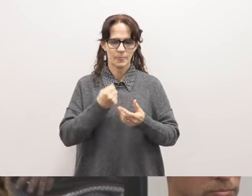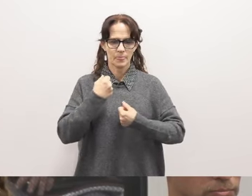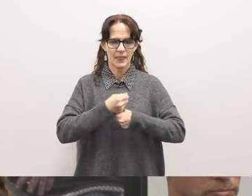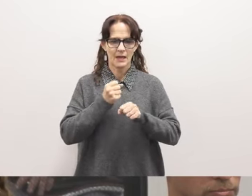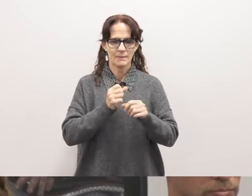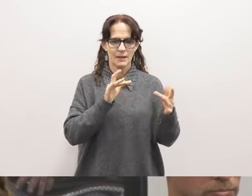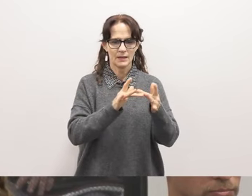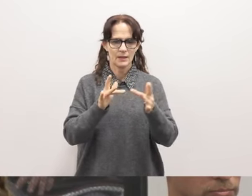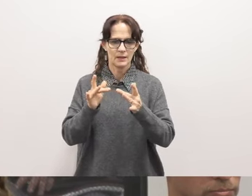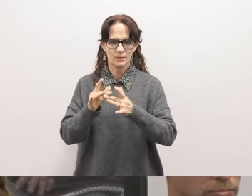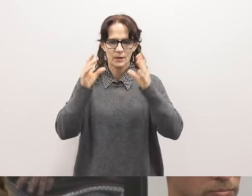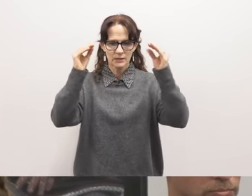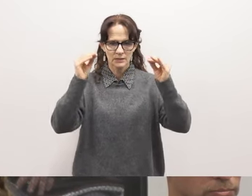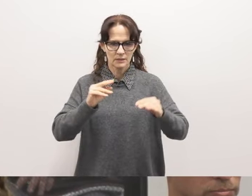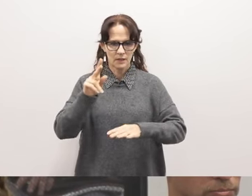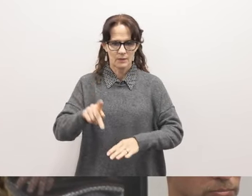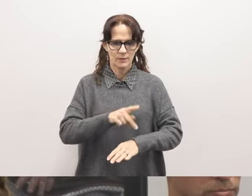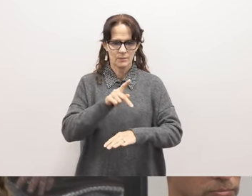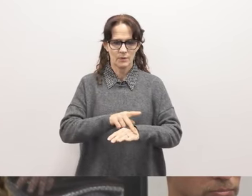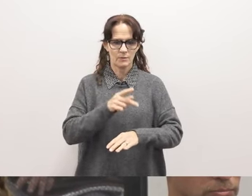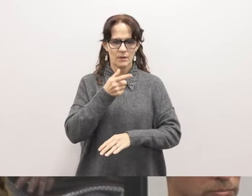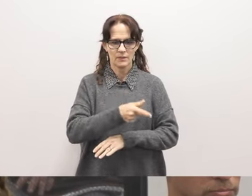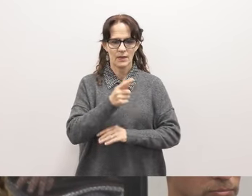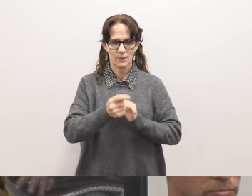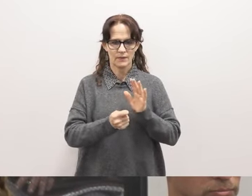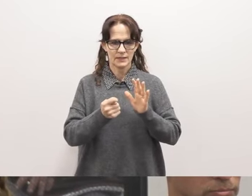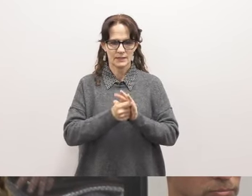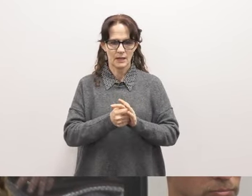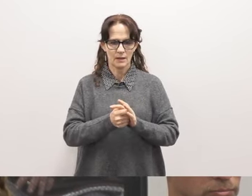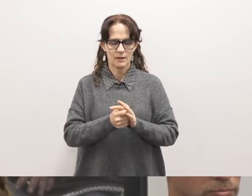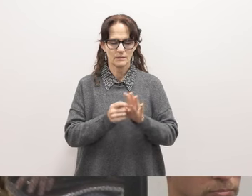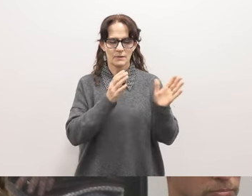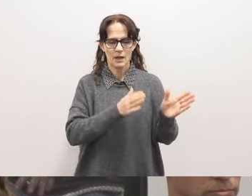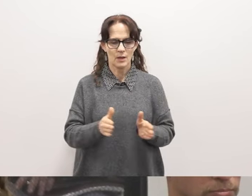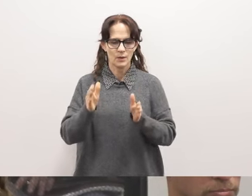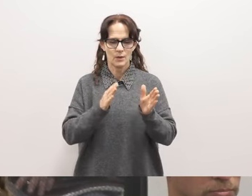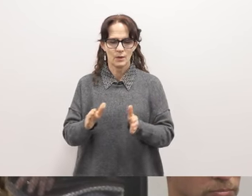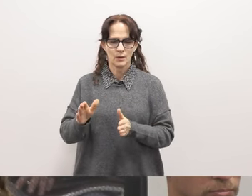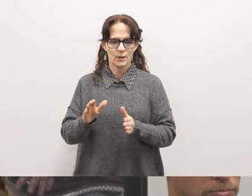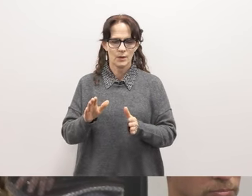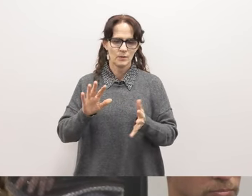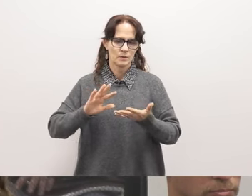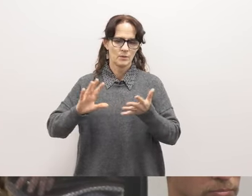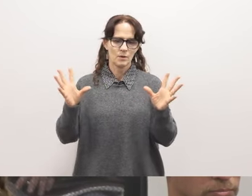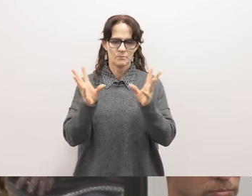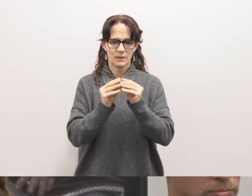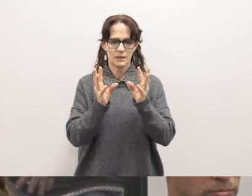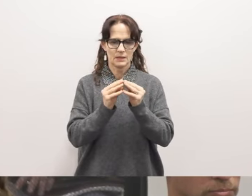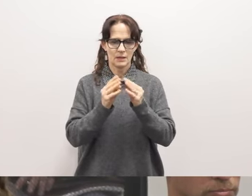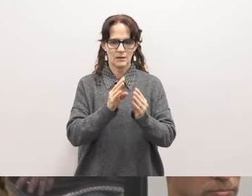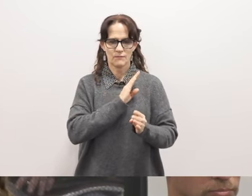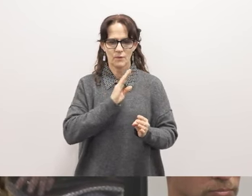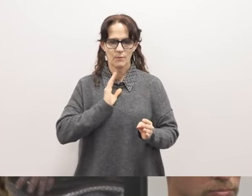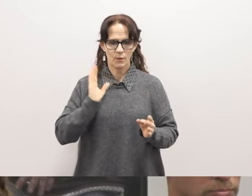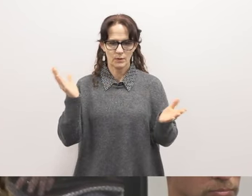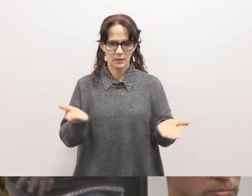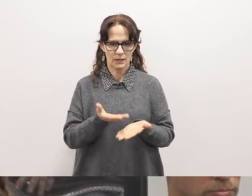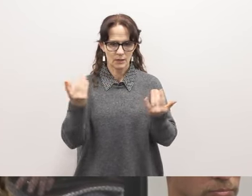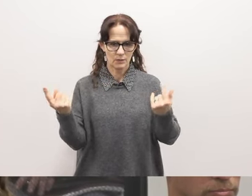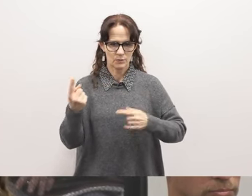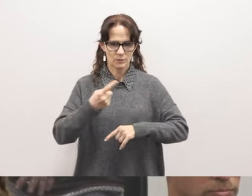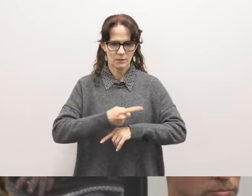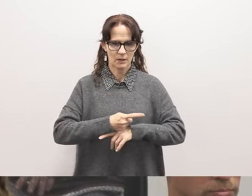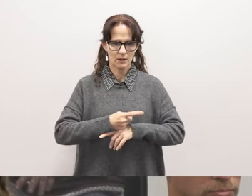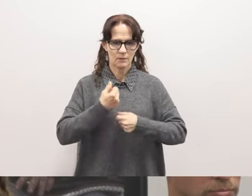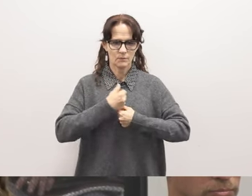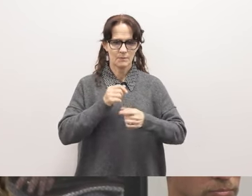connections with teachers and the principal who was there at the time. I organized a town hall for board members, some of them who are on the board here today, and we